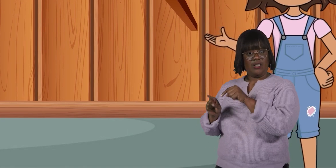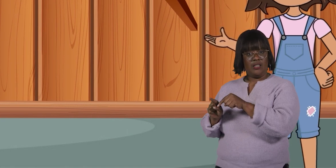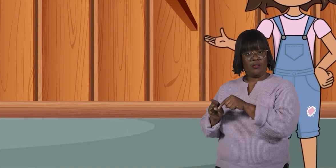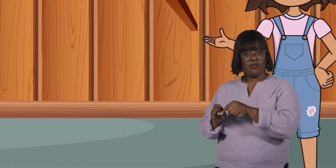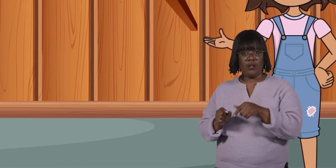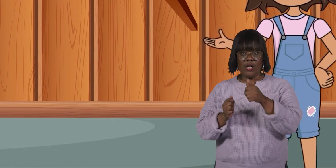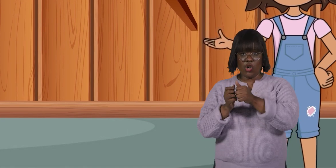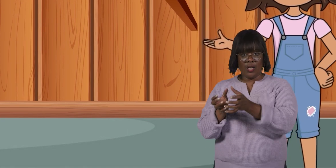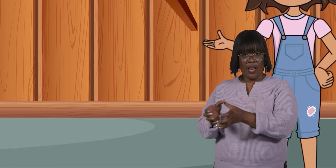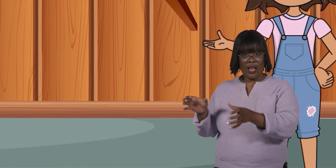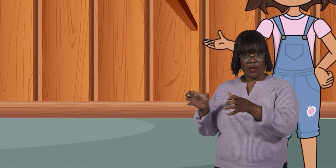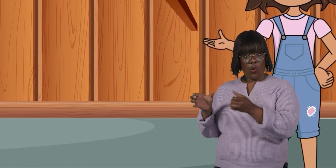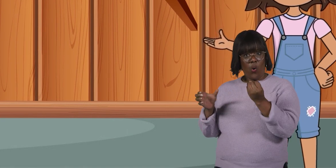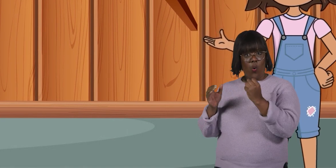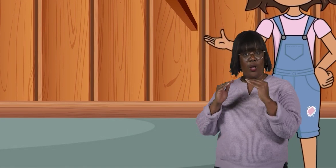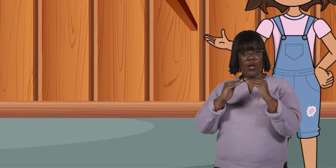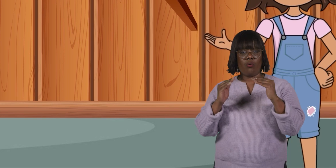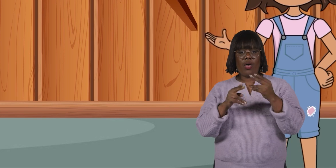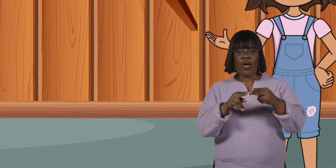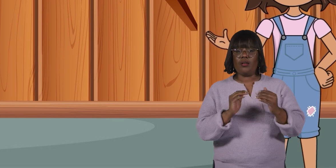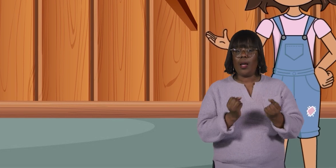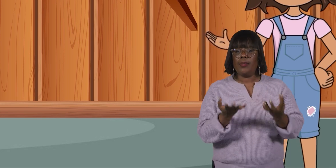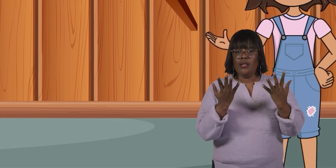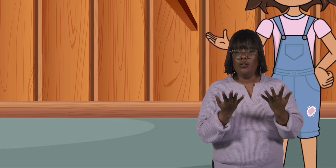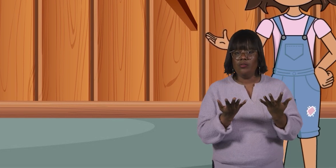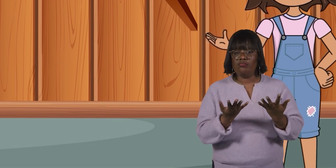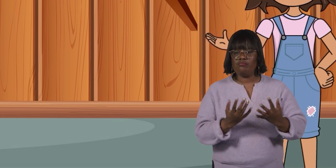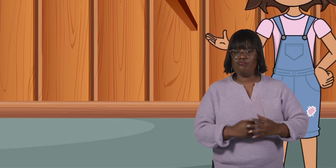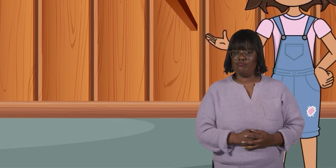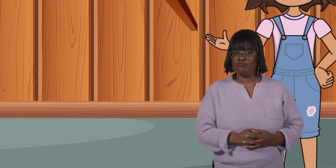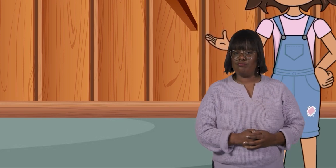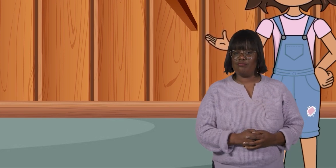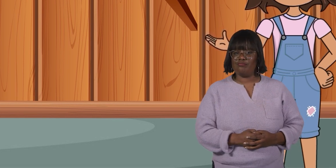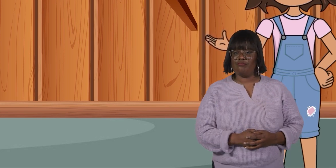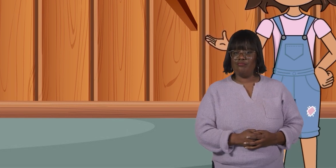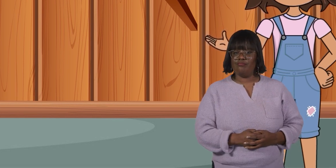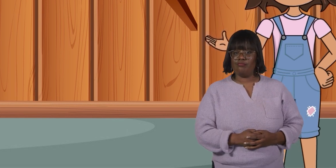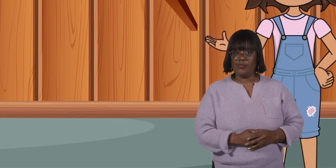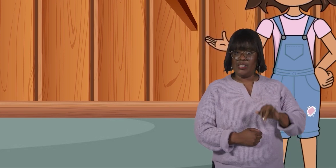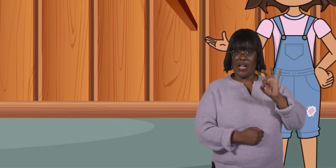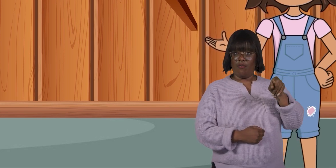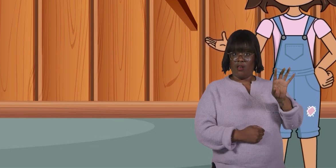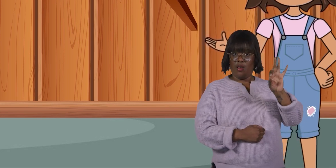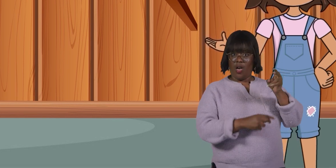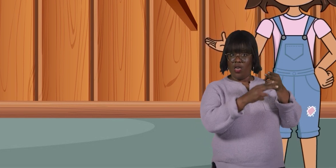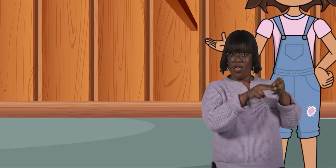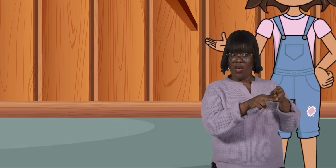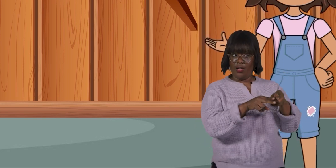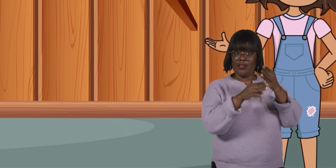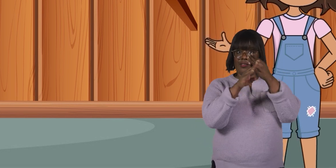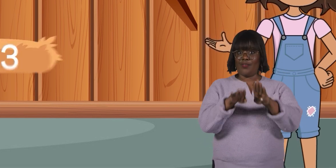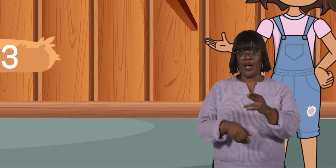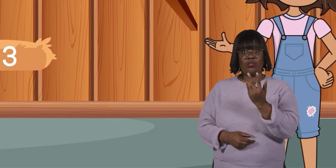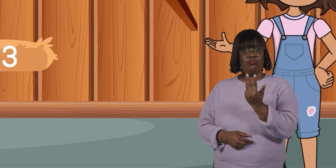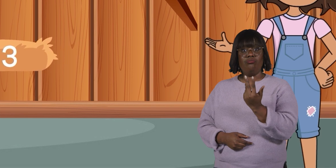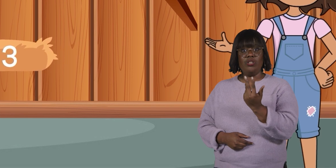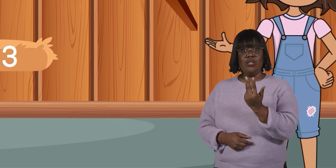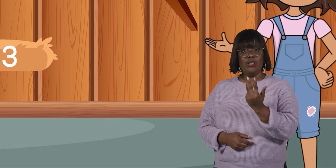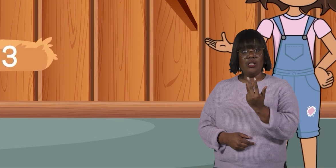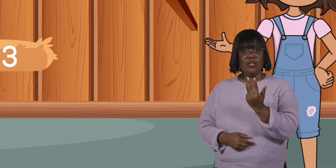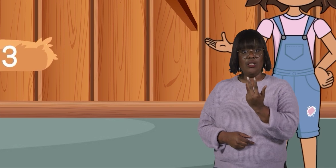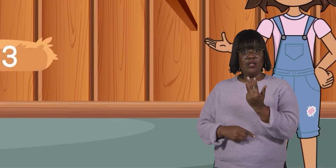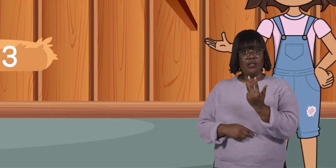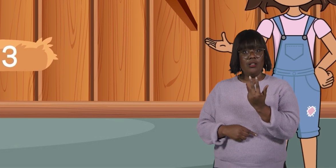Can each nest hold an equal number of eggs? Hmm. If we have nine eggs divided by